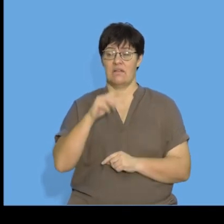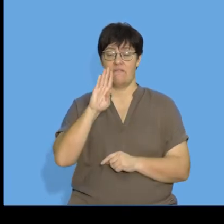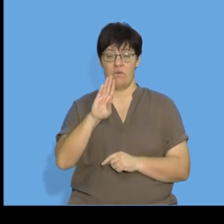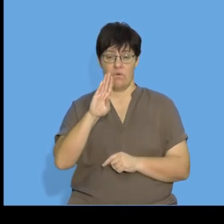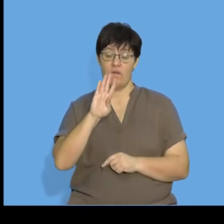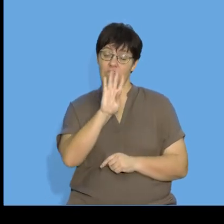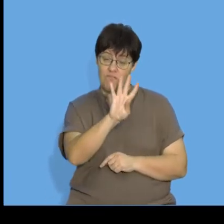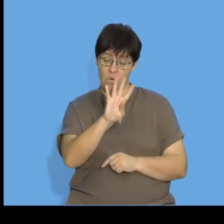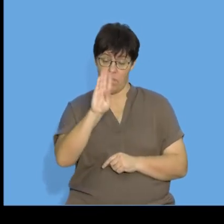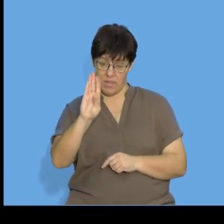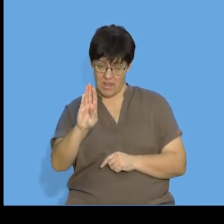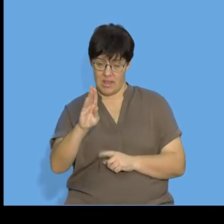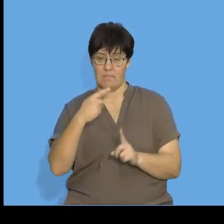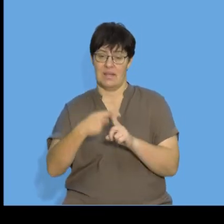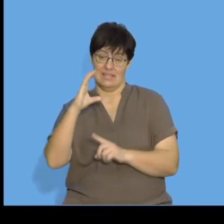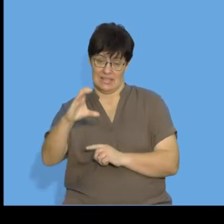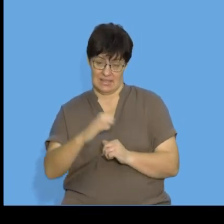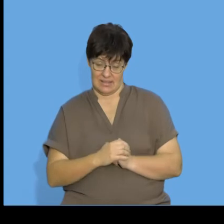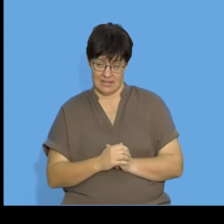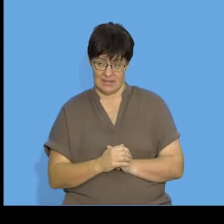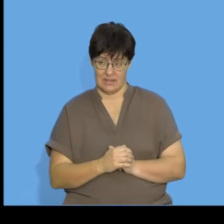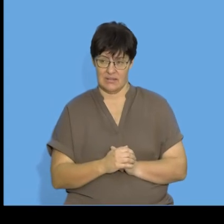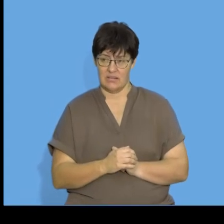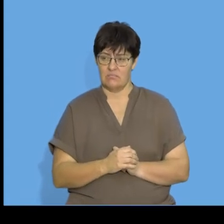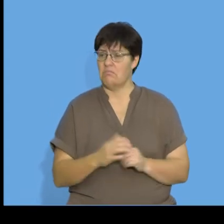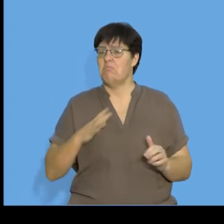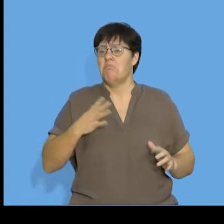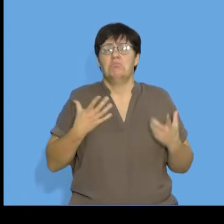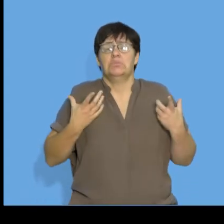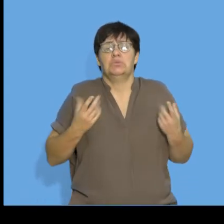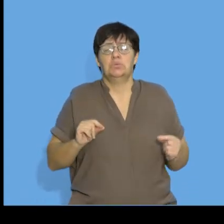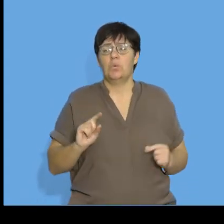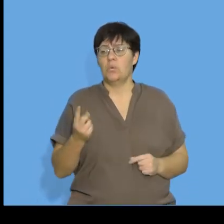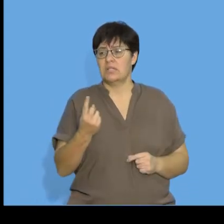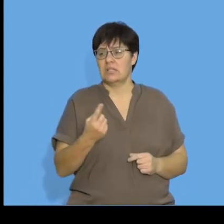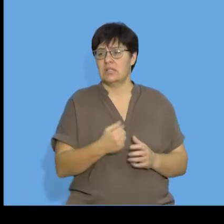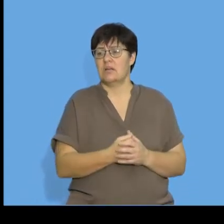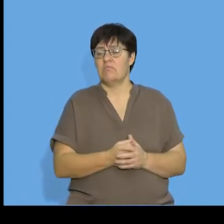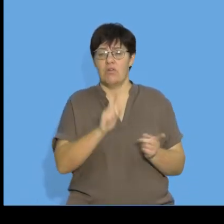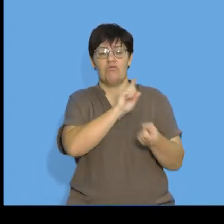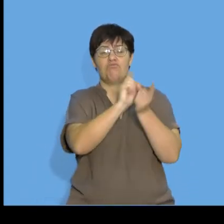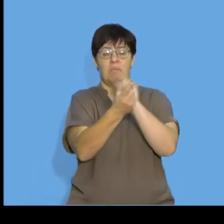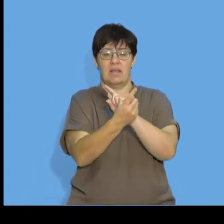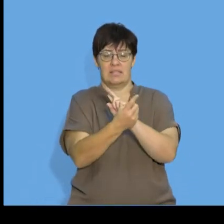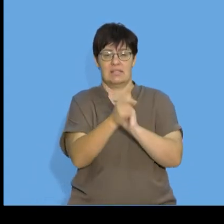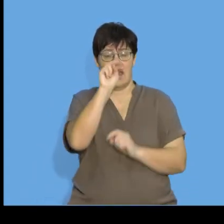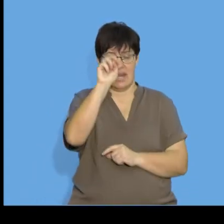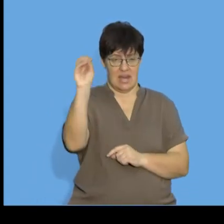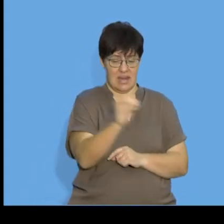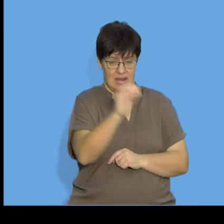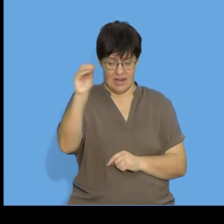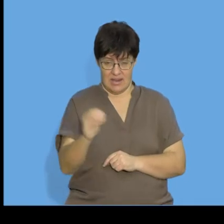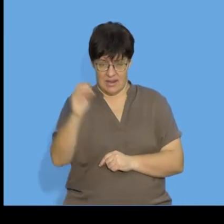plus 4B plus C. So all that I've done in this first line is just replace the N's